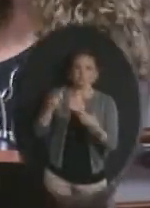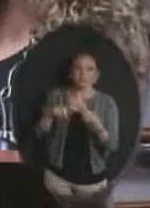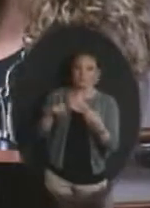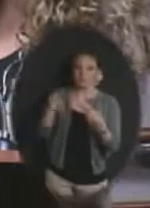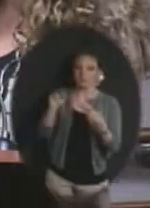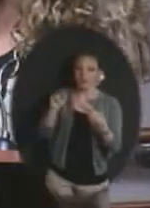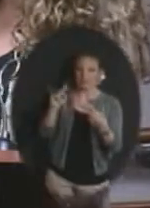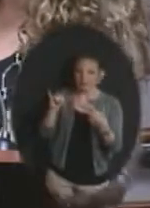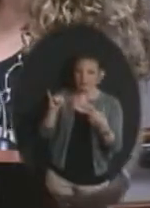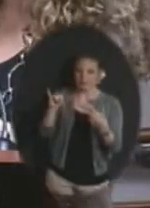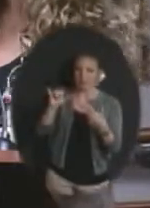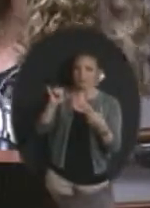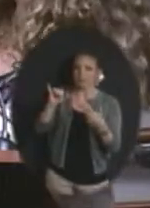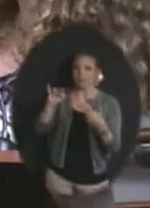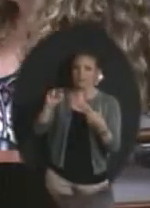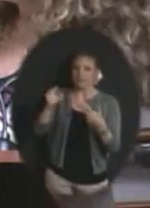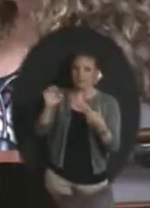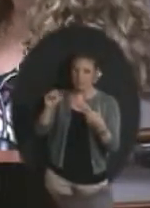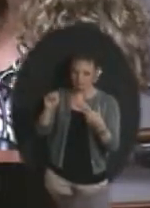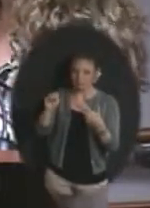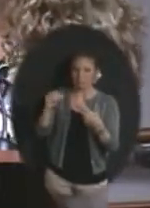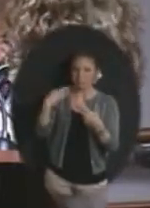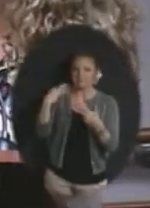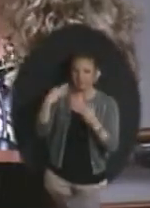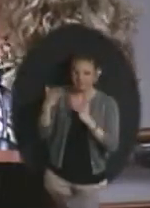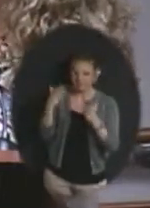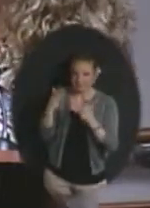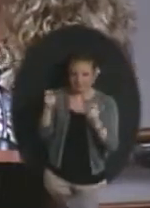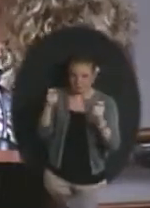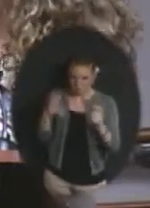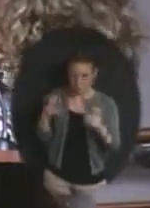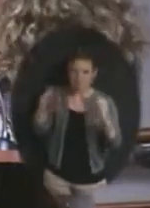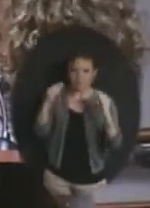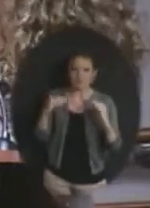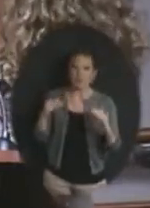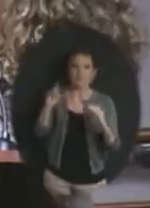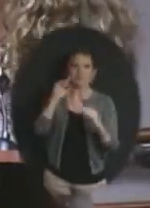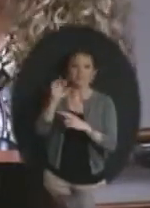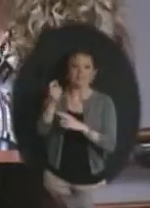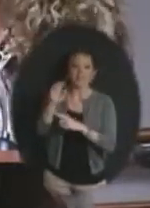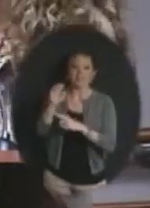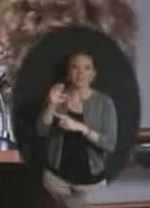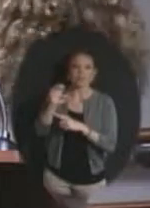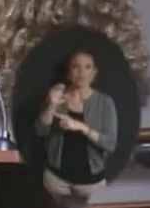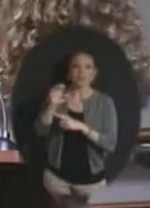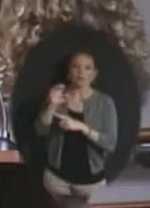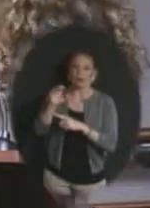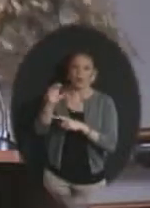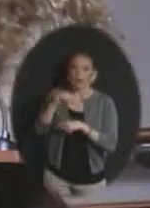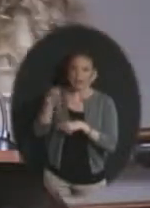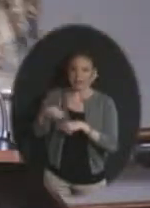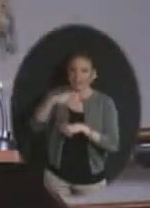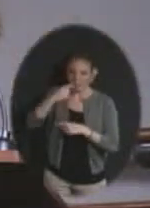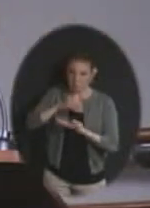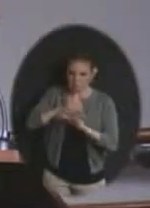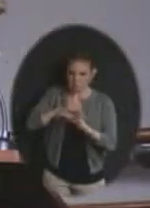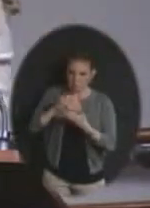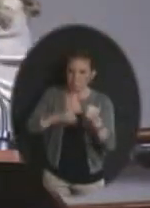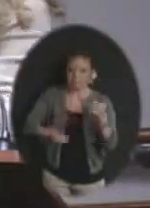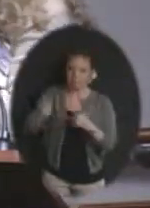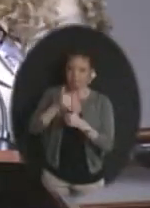Services Manager. And I'd also like to ask Cindy Von Felt, Executive Director of the Olathe Public Schools Foundation, to come forward as well. Thank you.